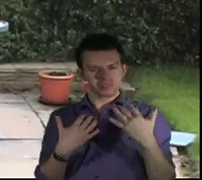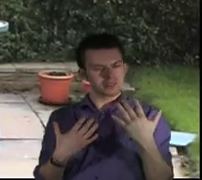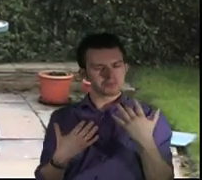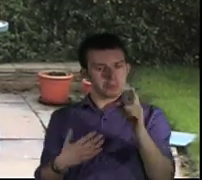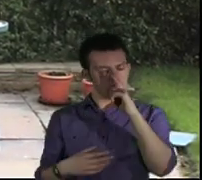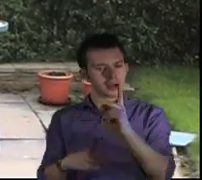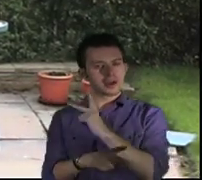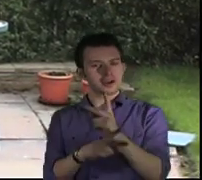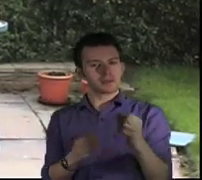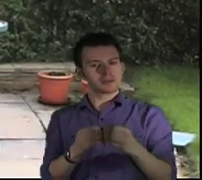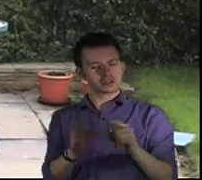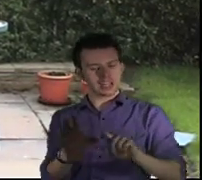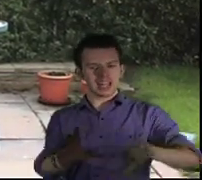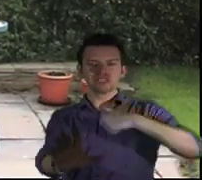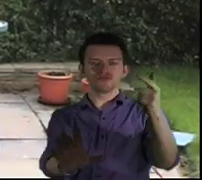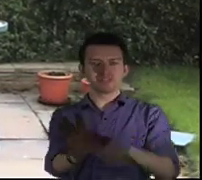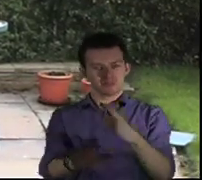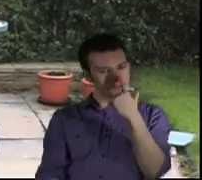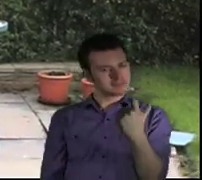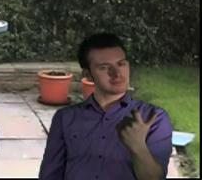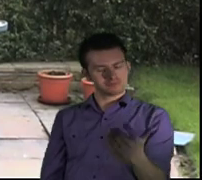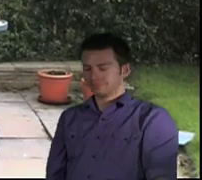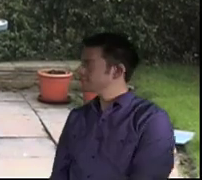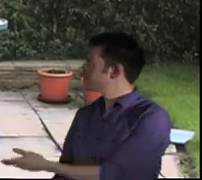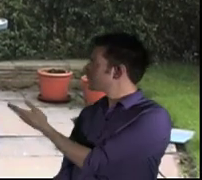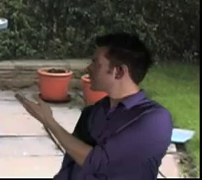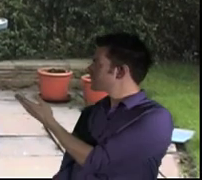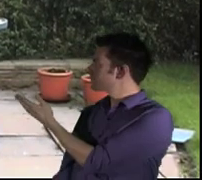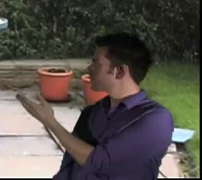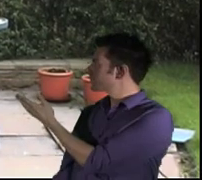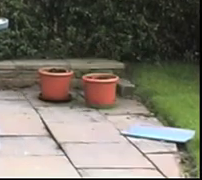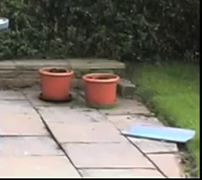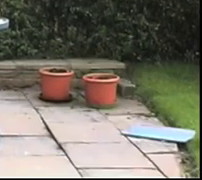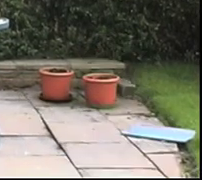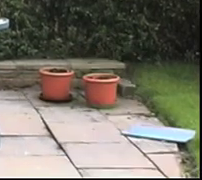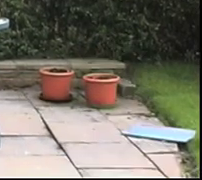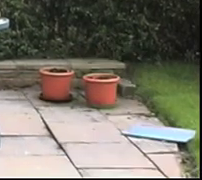forgot to invite people. Oh well, never mind, there's always next summer.